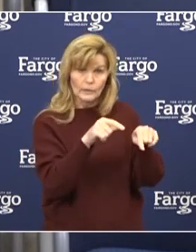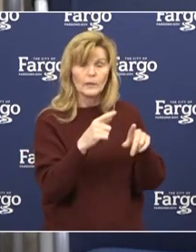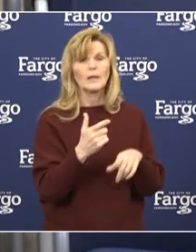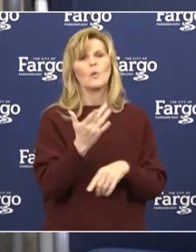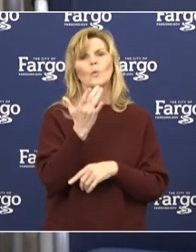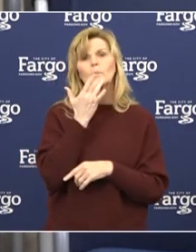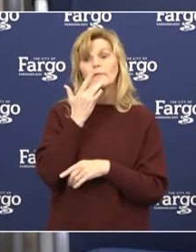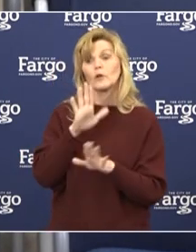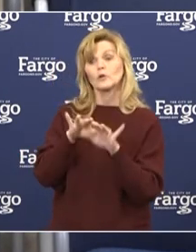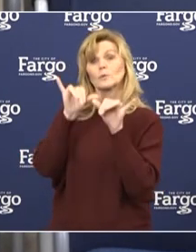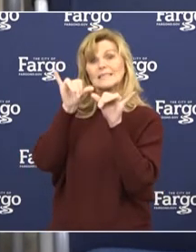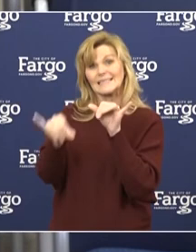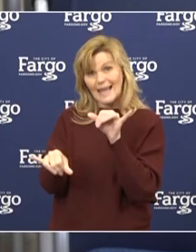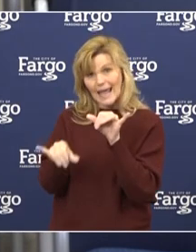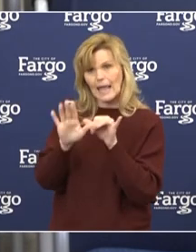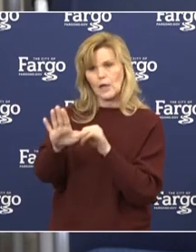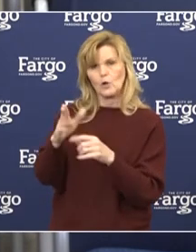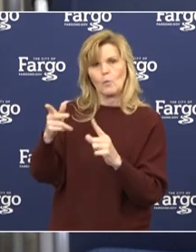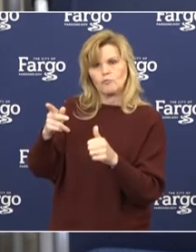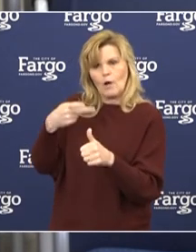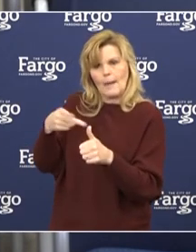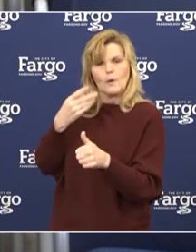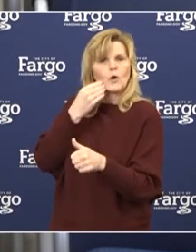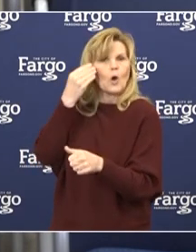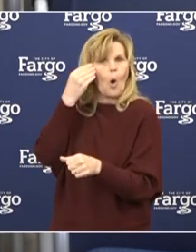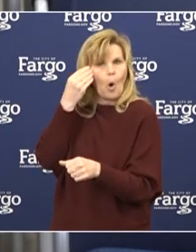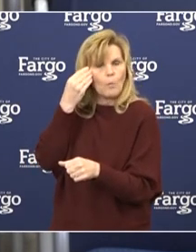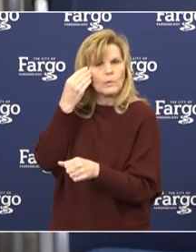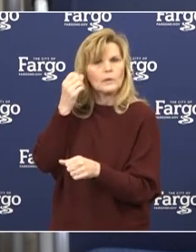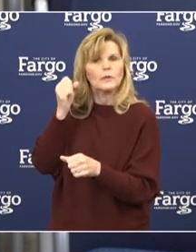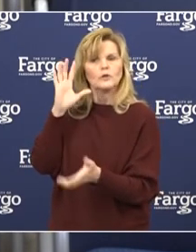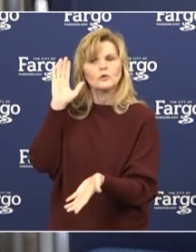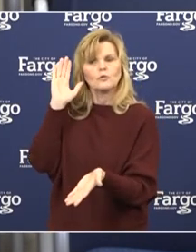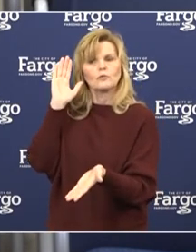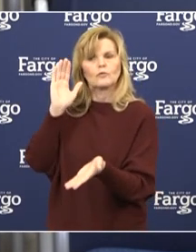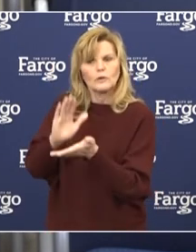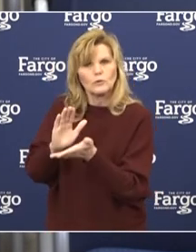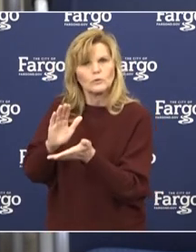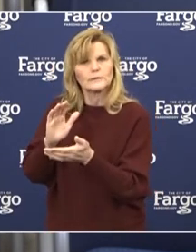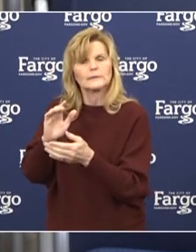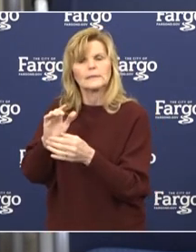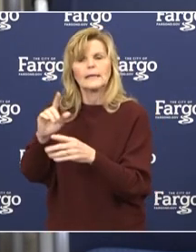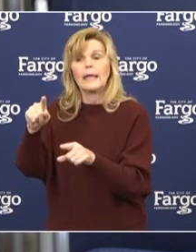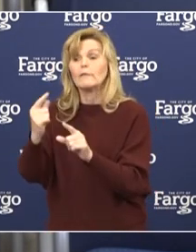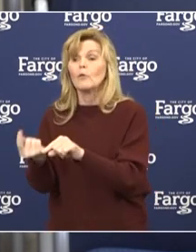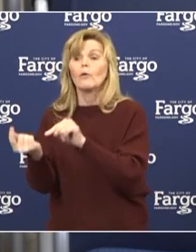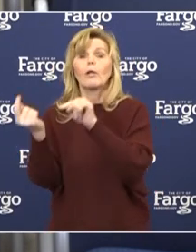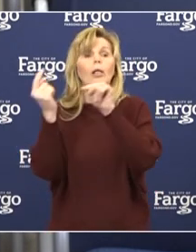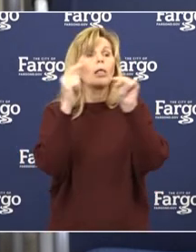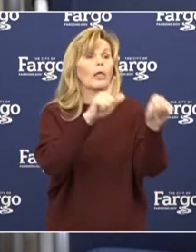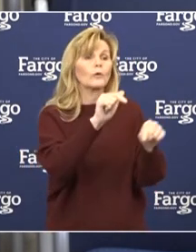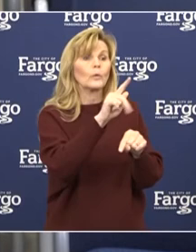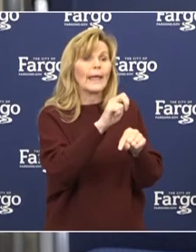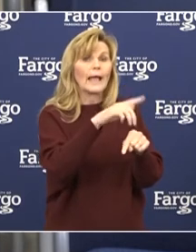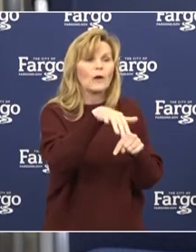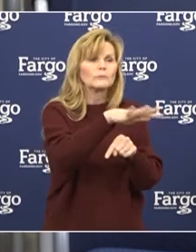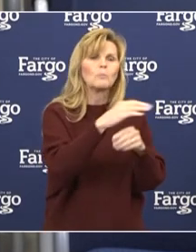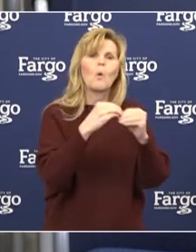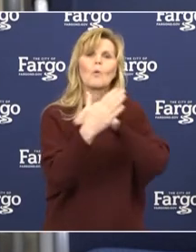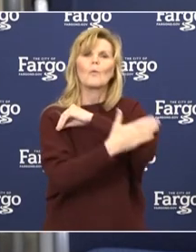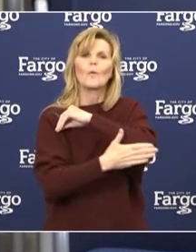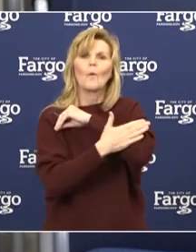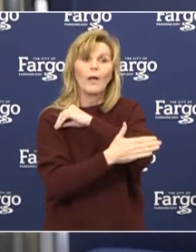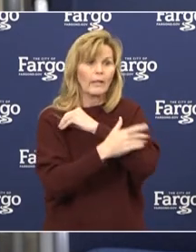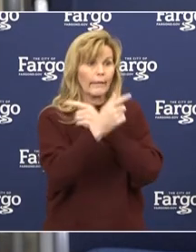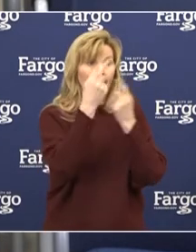primary residence during this time to avoid overtaxing those rural medical facilities in those areas where your lake homes are.